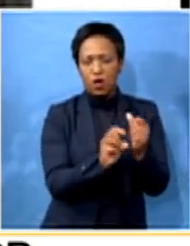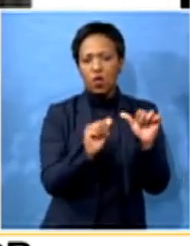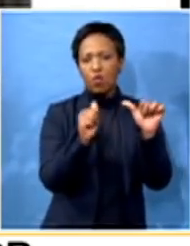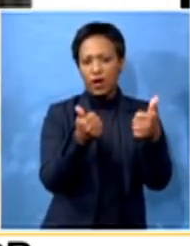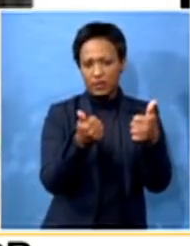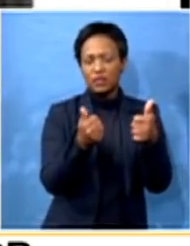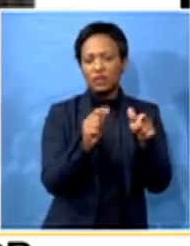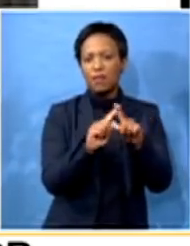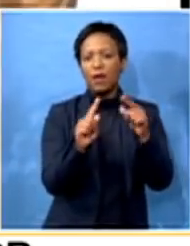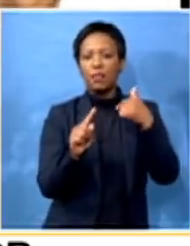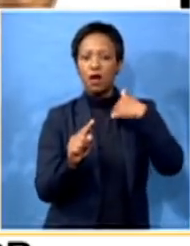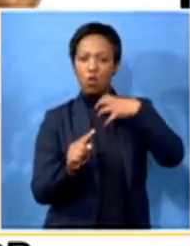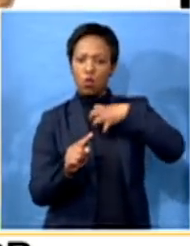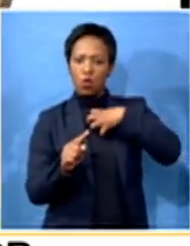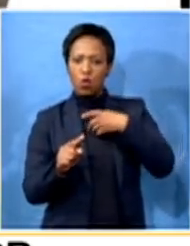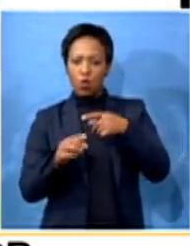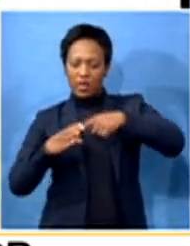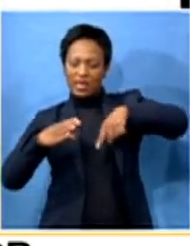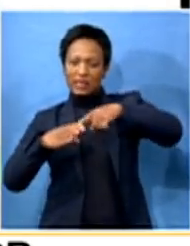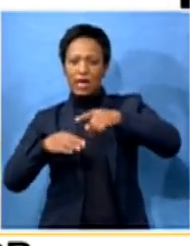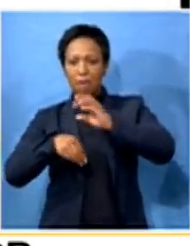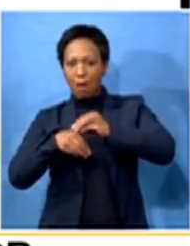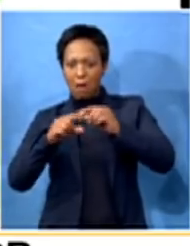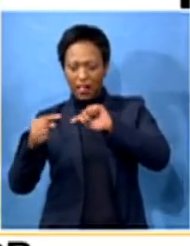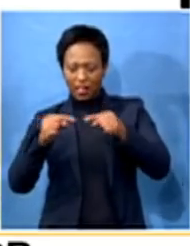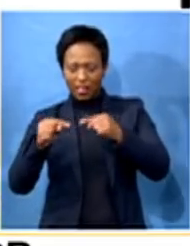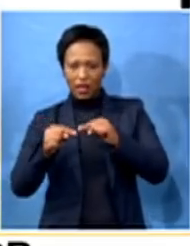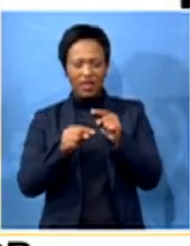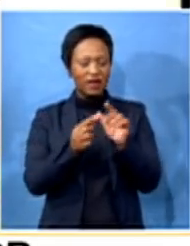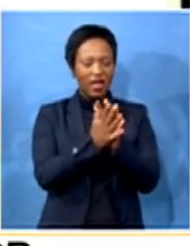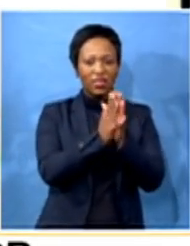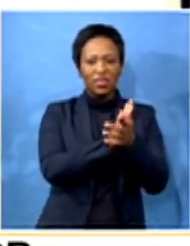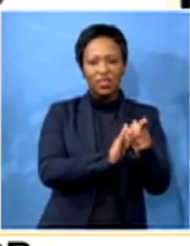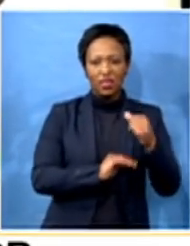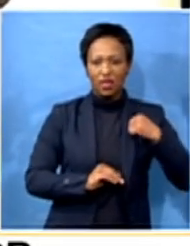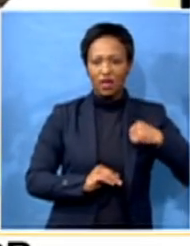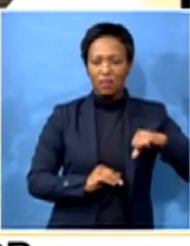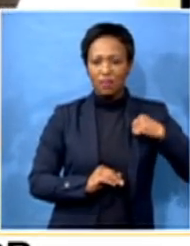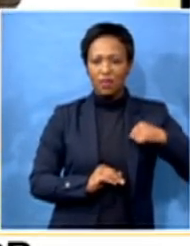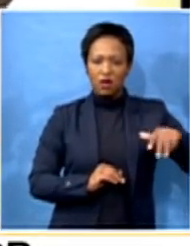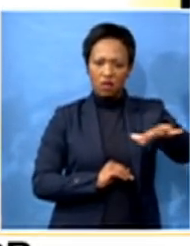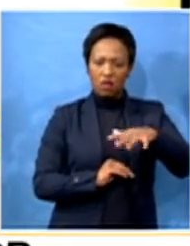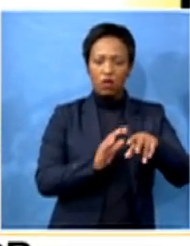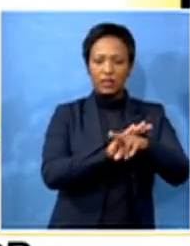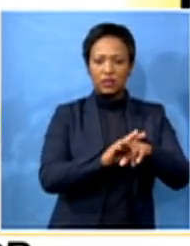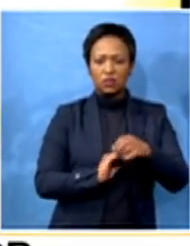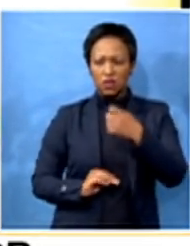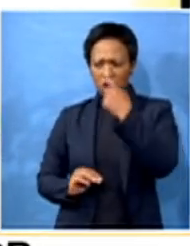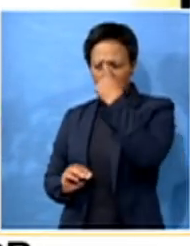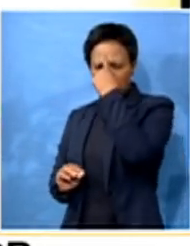by our own internal issues within the organization? So, in short, you thought she was incompetent?